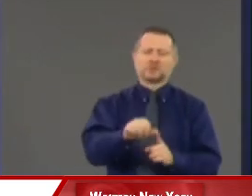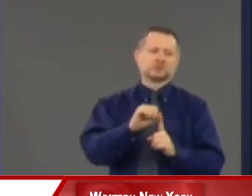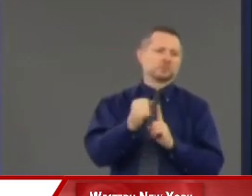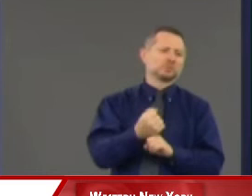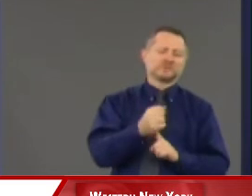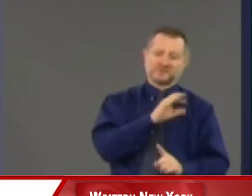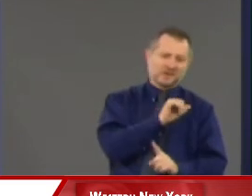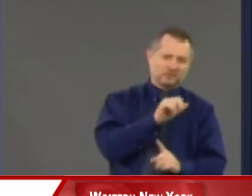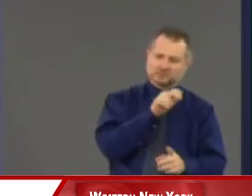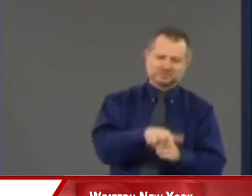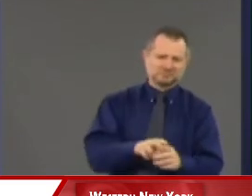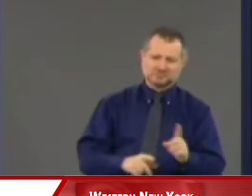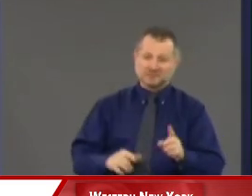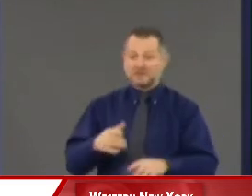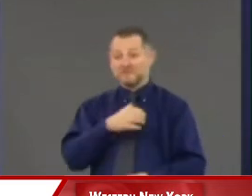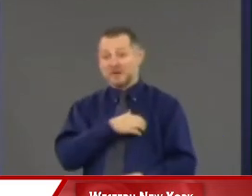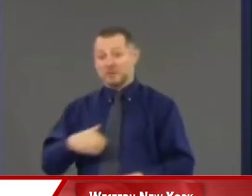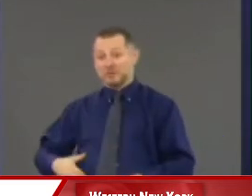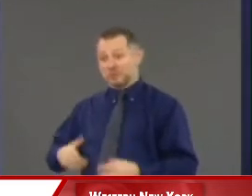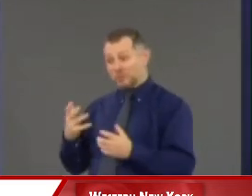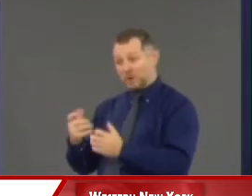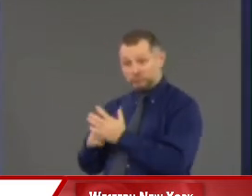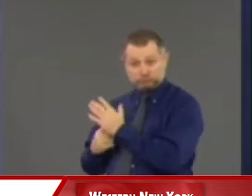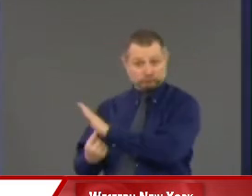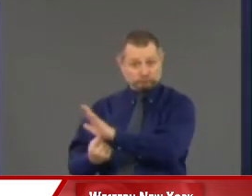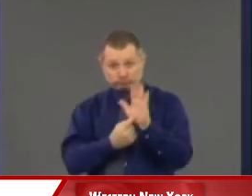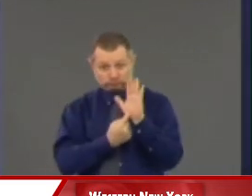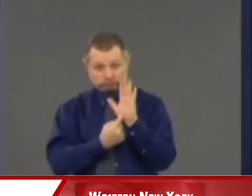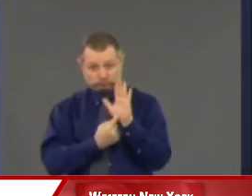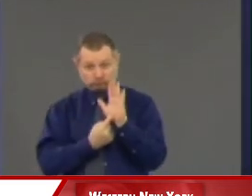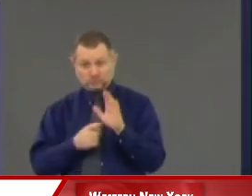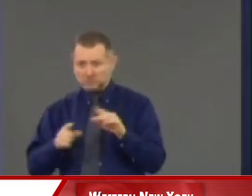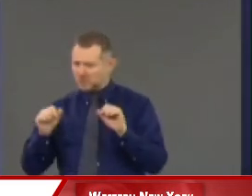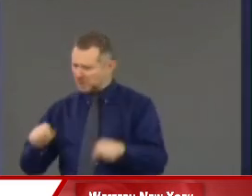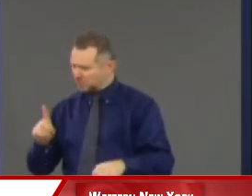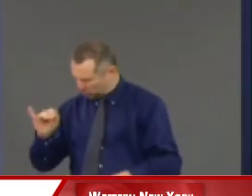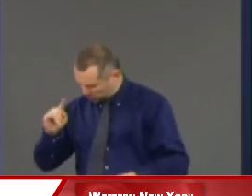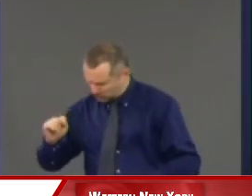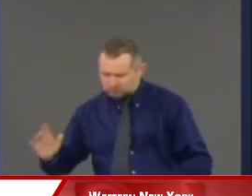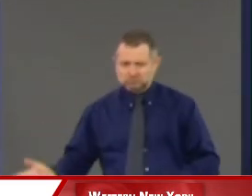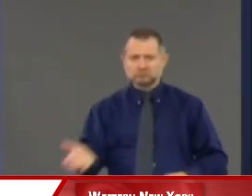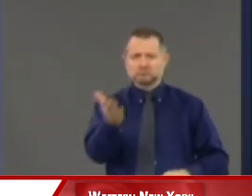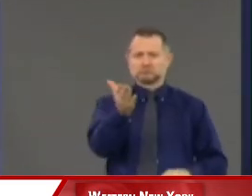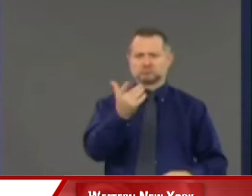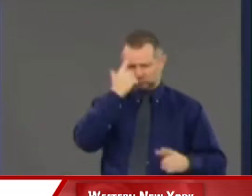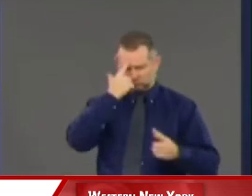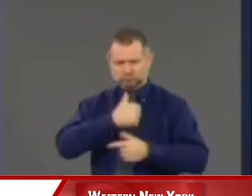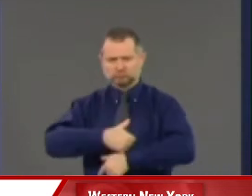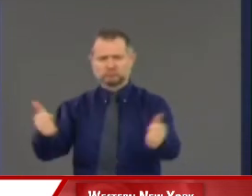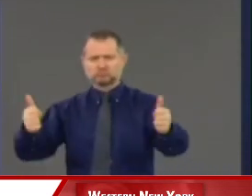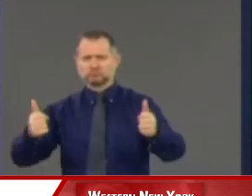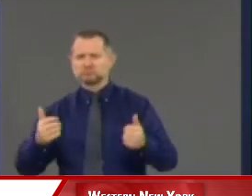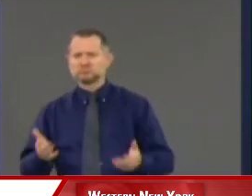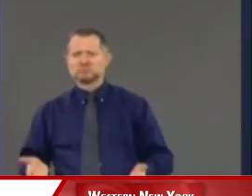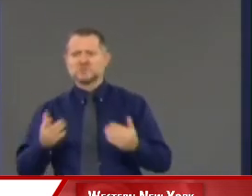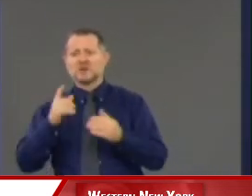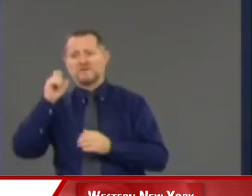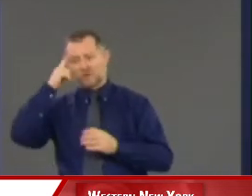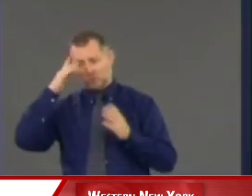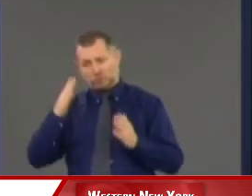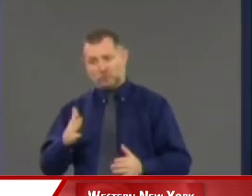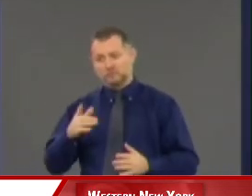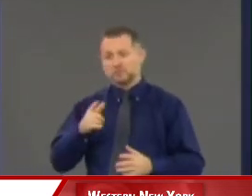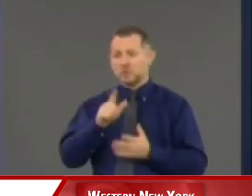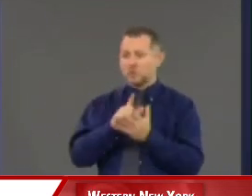if a mayor wanted to release the records, you know what they would do? Release the records and say, I have a governor's council opinion that